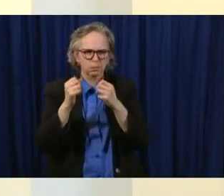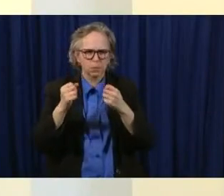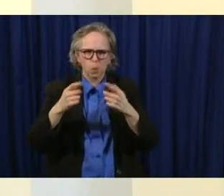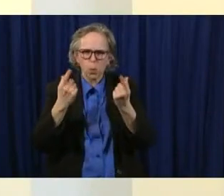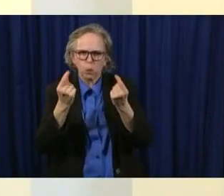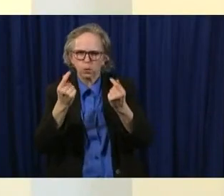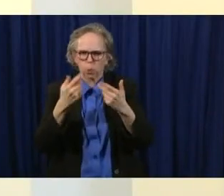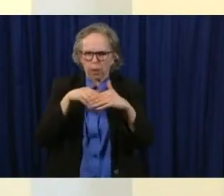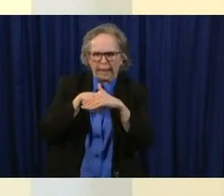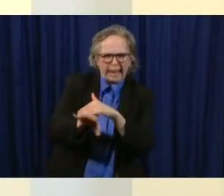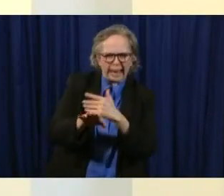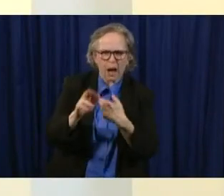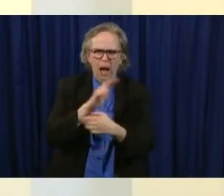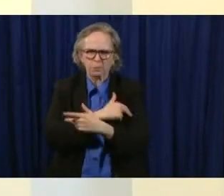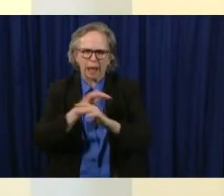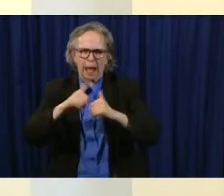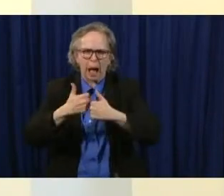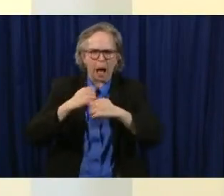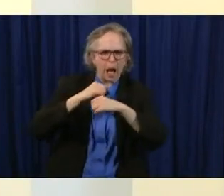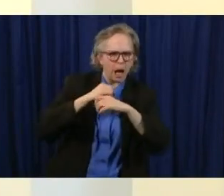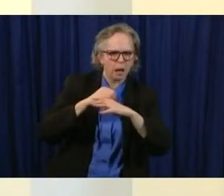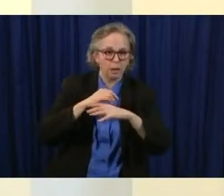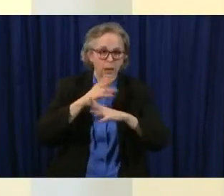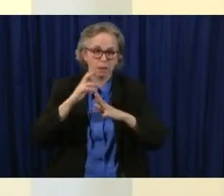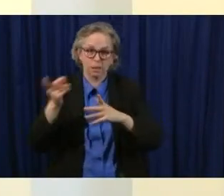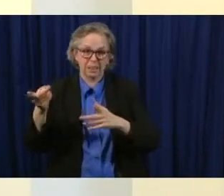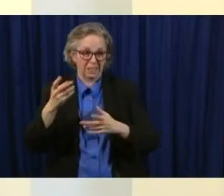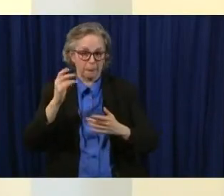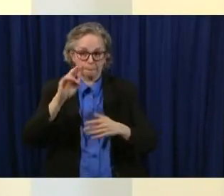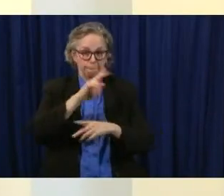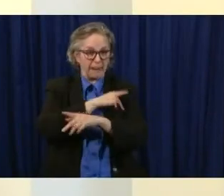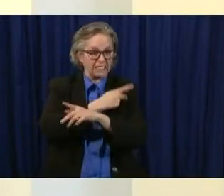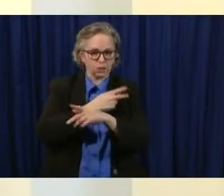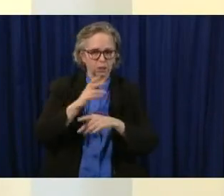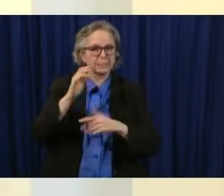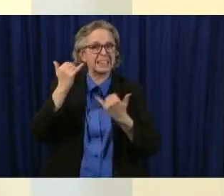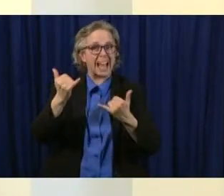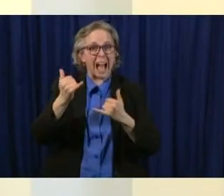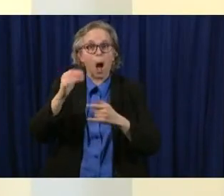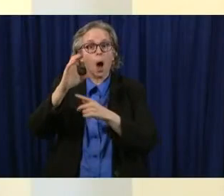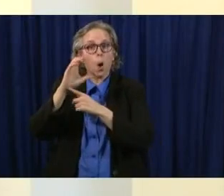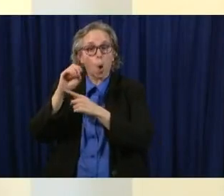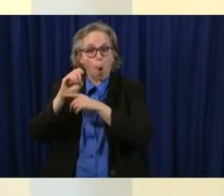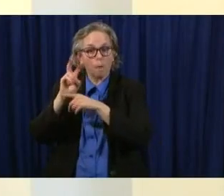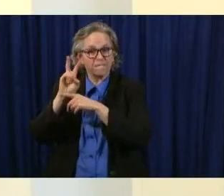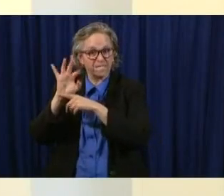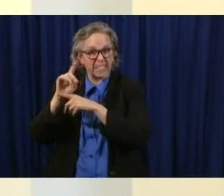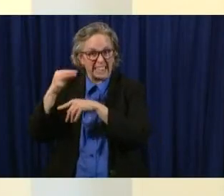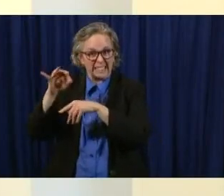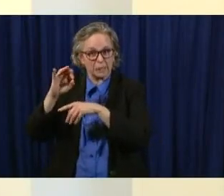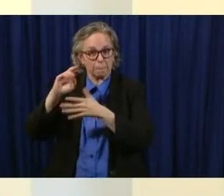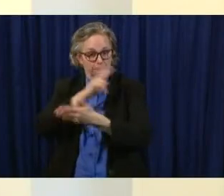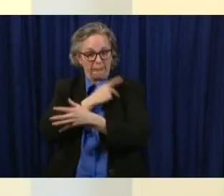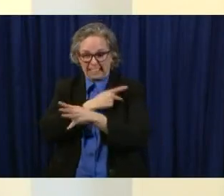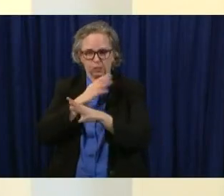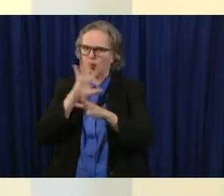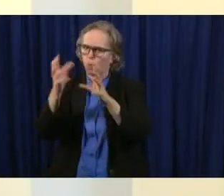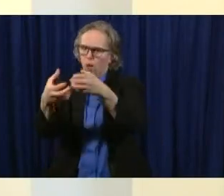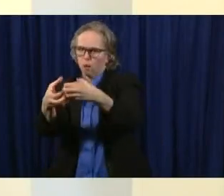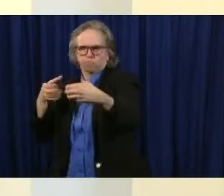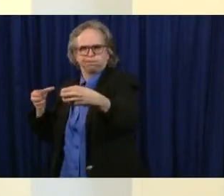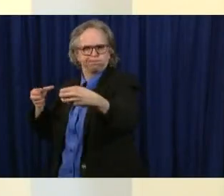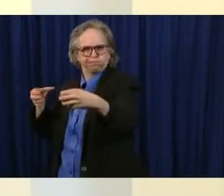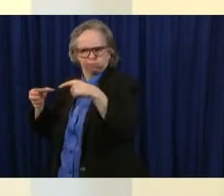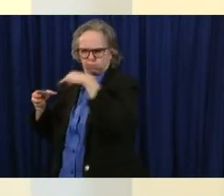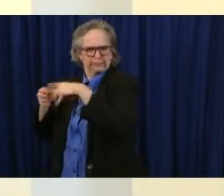often being done in a special area in the hospital but i know that people have been a little bit afraid to go to the hospital just for routine things or go to the